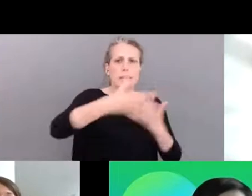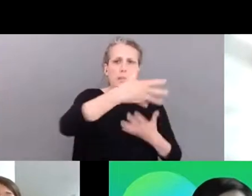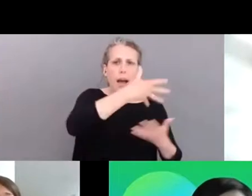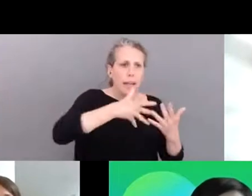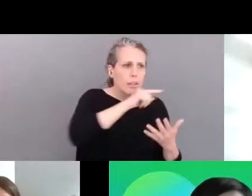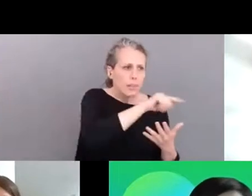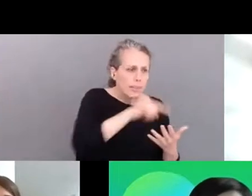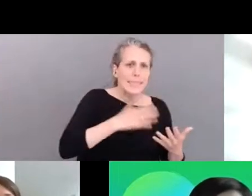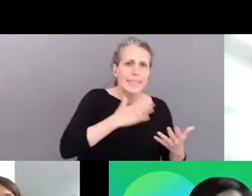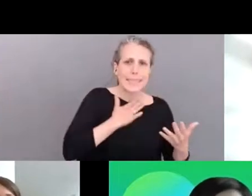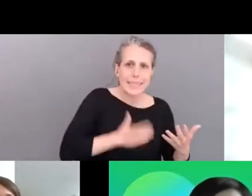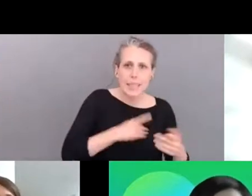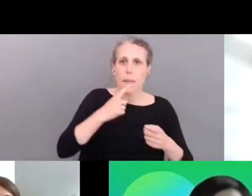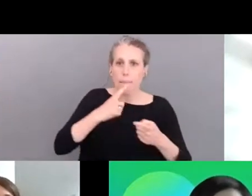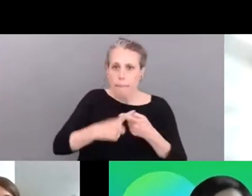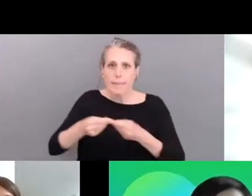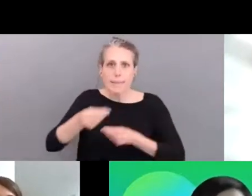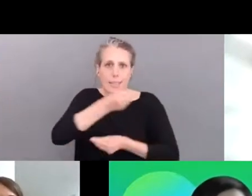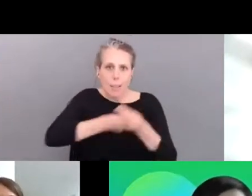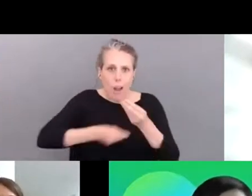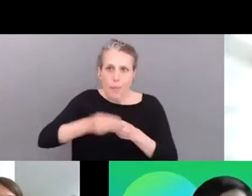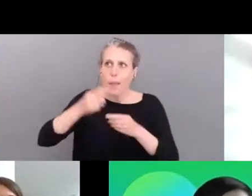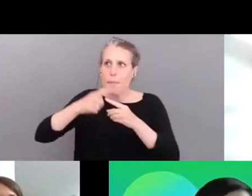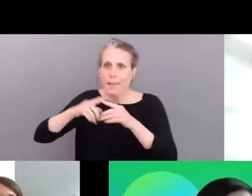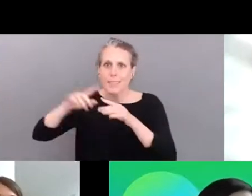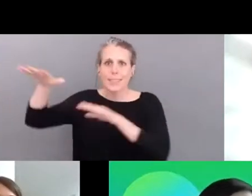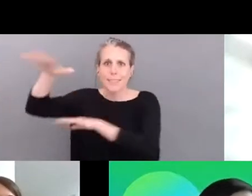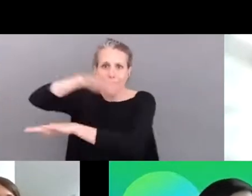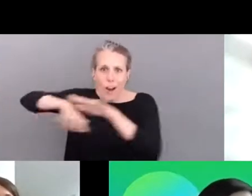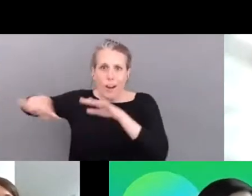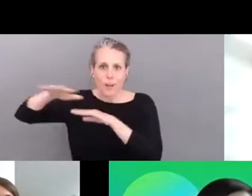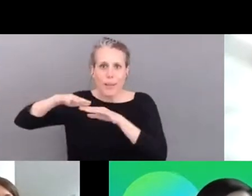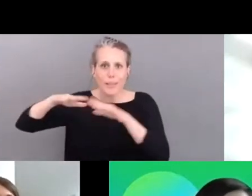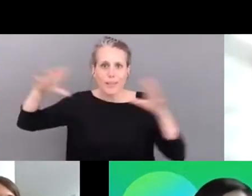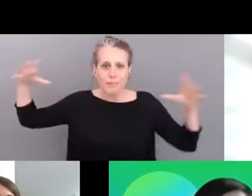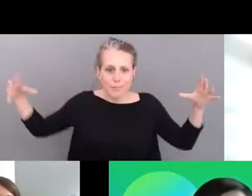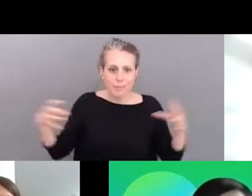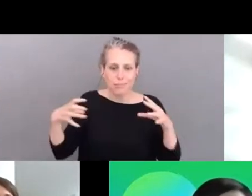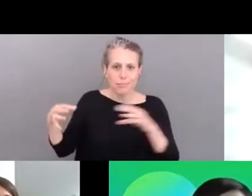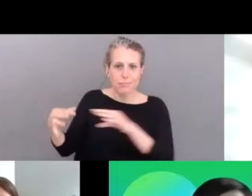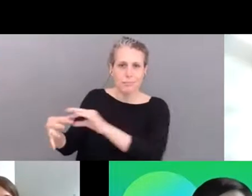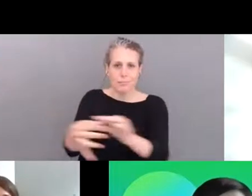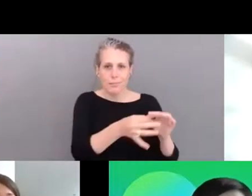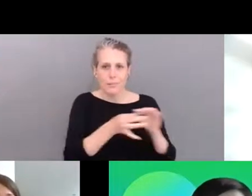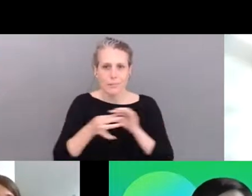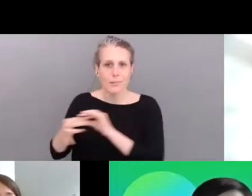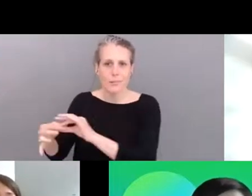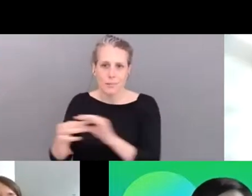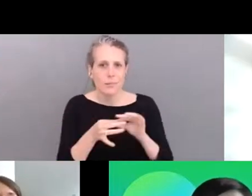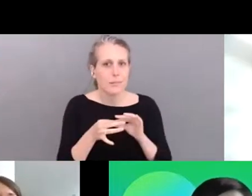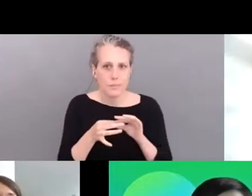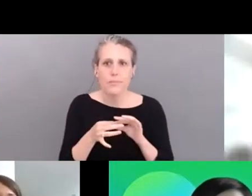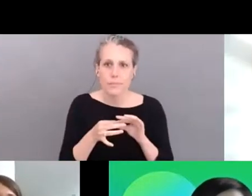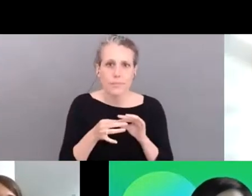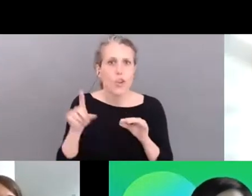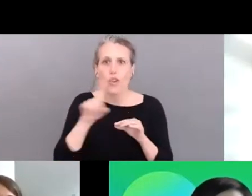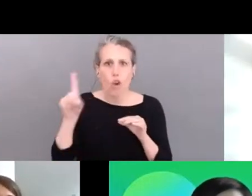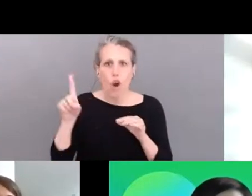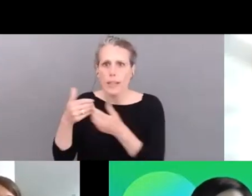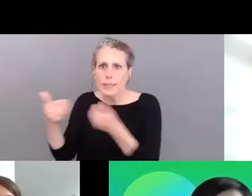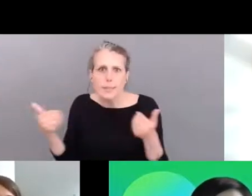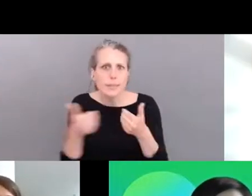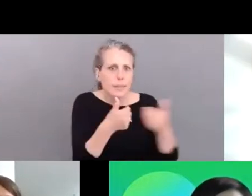environmental and economical so we're not looking only at the greening part even though in any sense it's very closely interlinked um